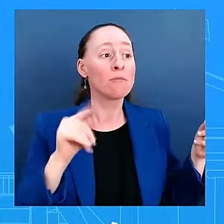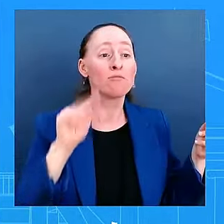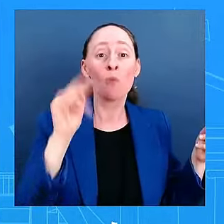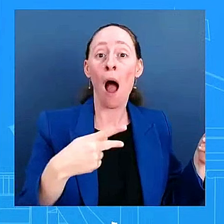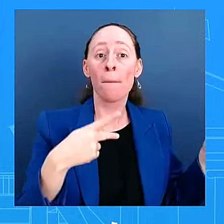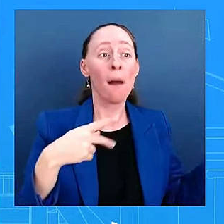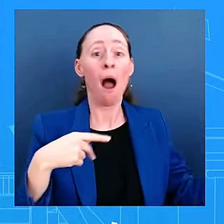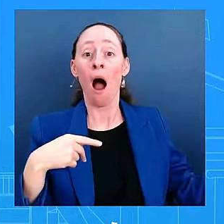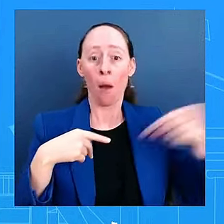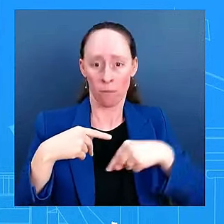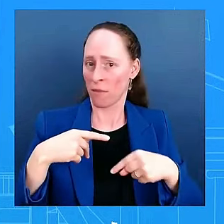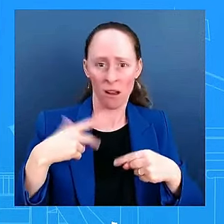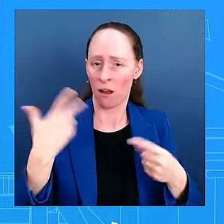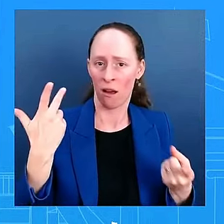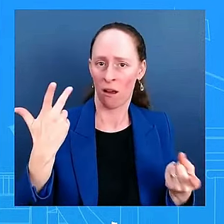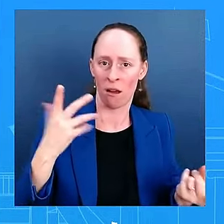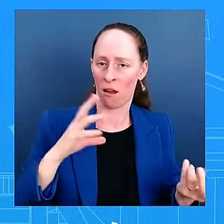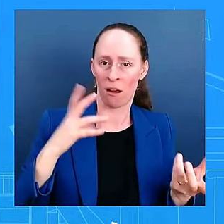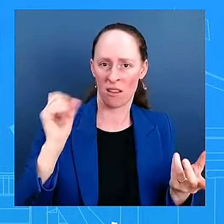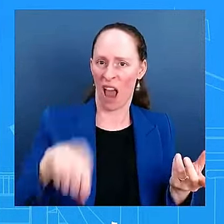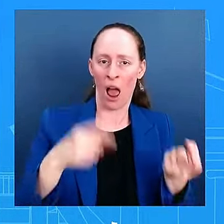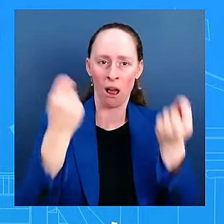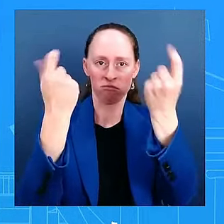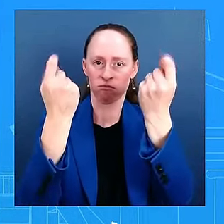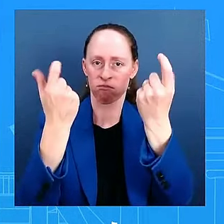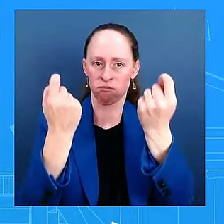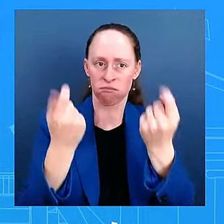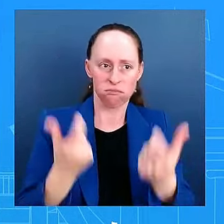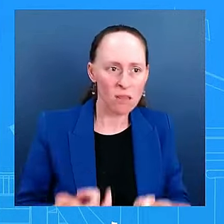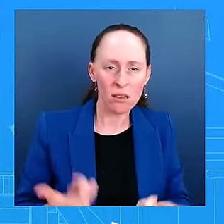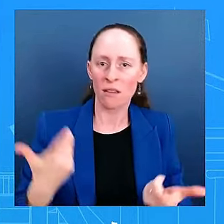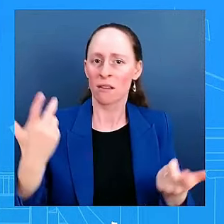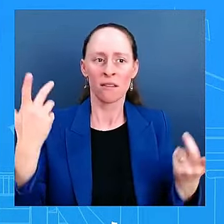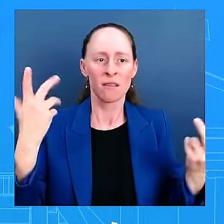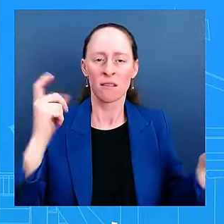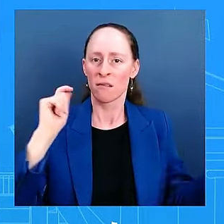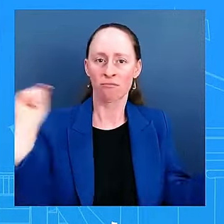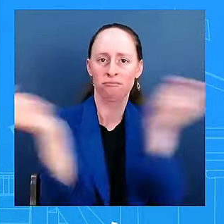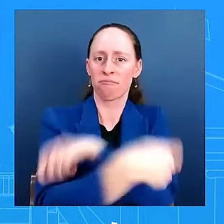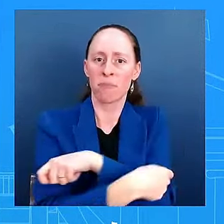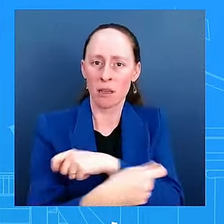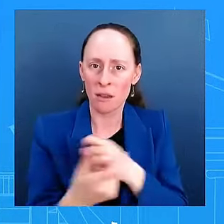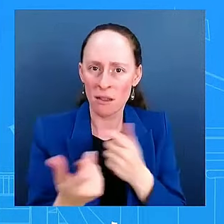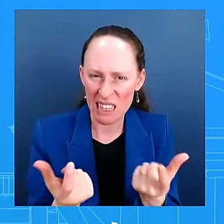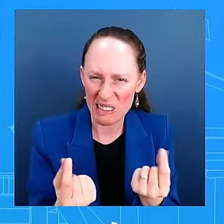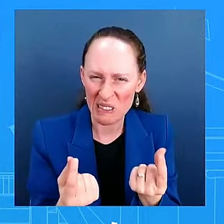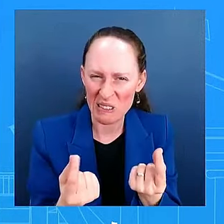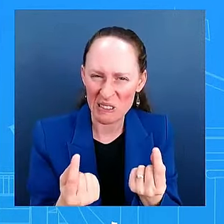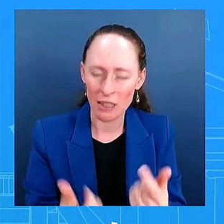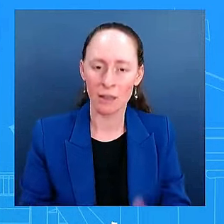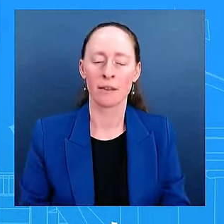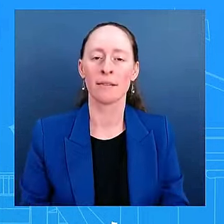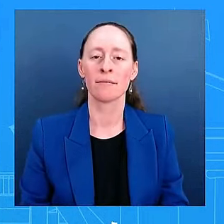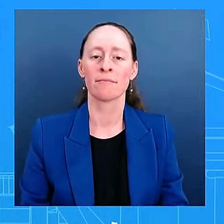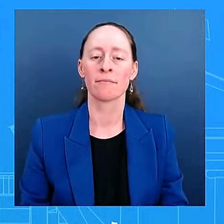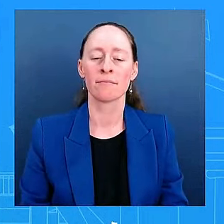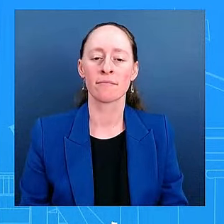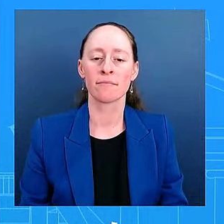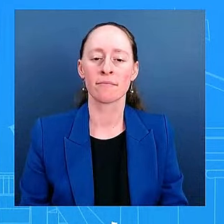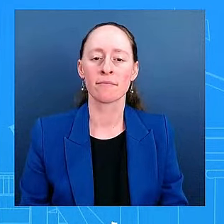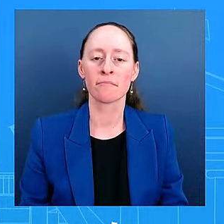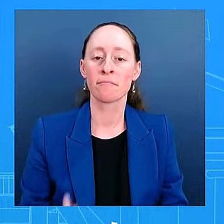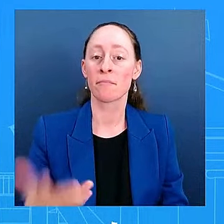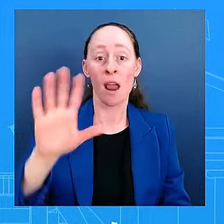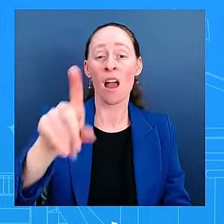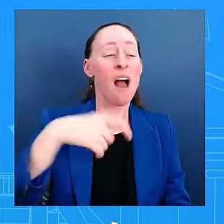-elect is going to do or not do. I can tell you a couple of our focus, things that we're going to focus on in the upcoming